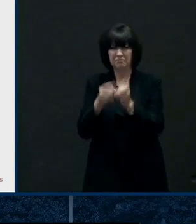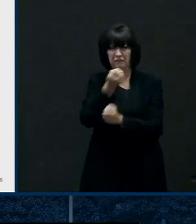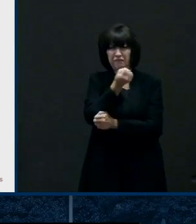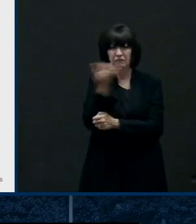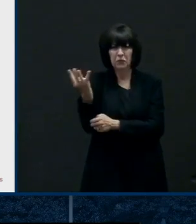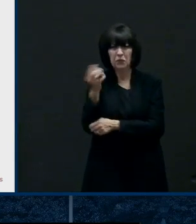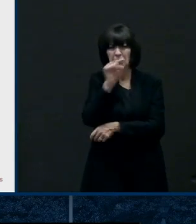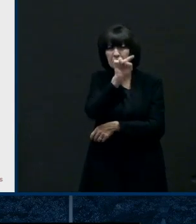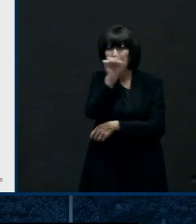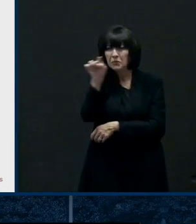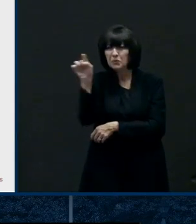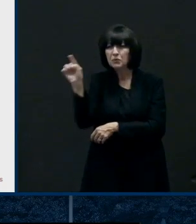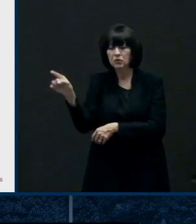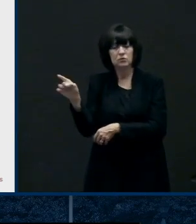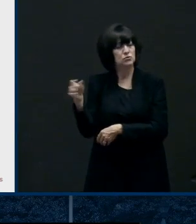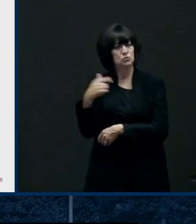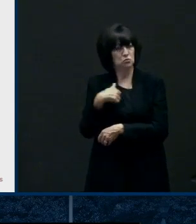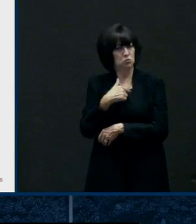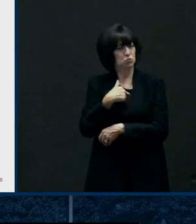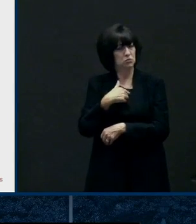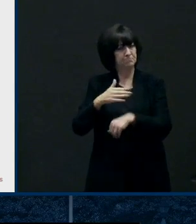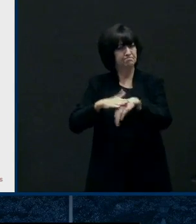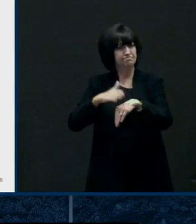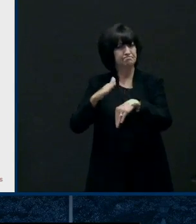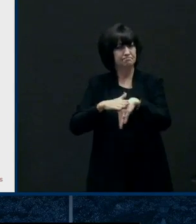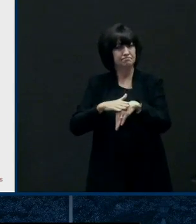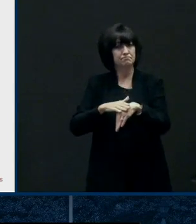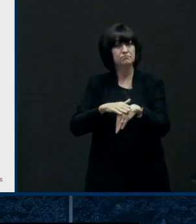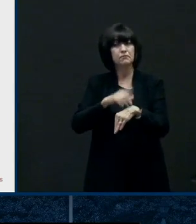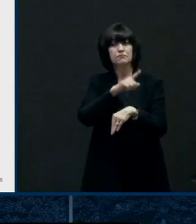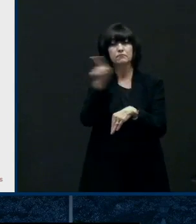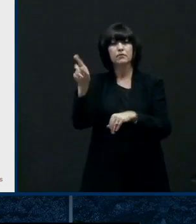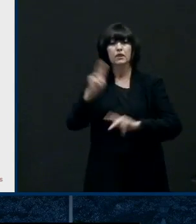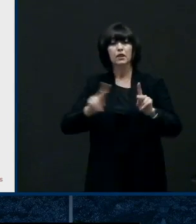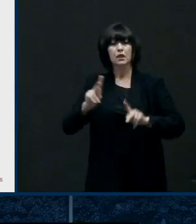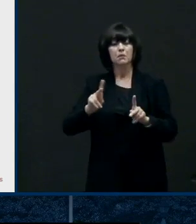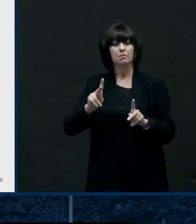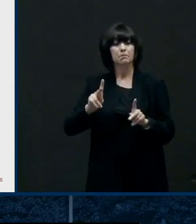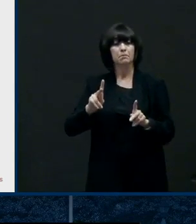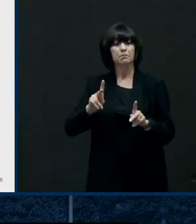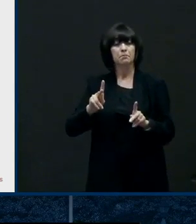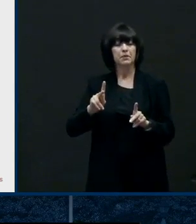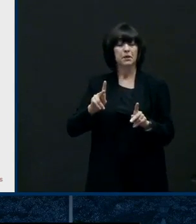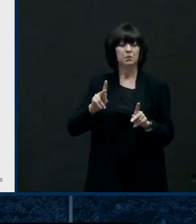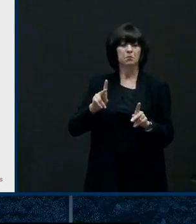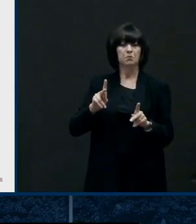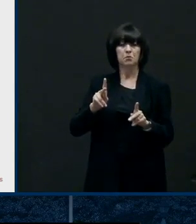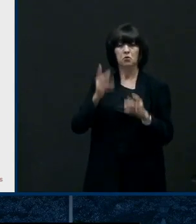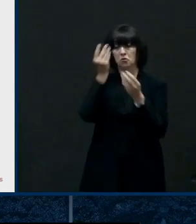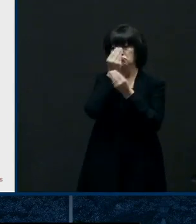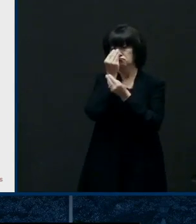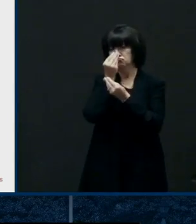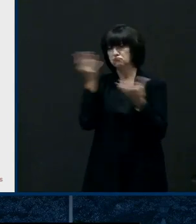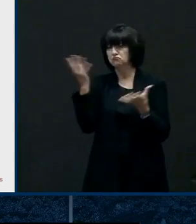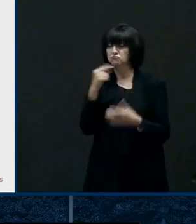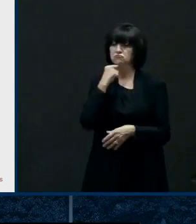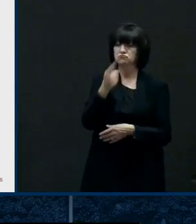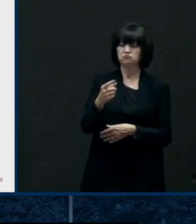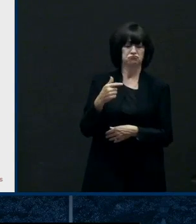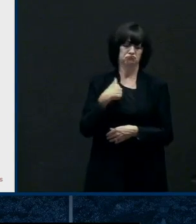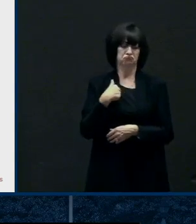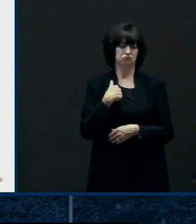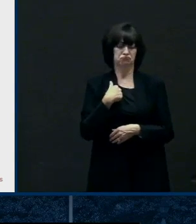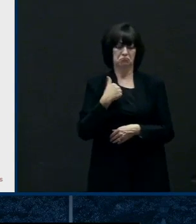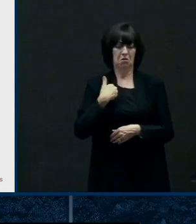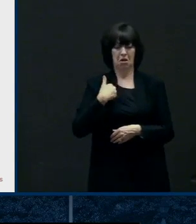19. so we recommend that people with those conditions for which they don't feel comfortable without or wearing